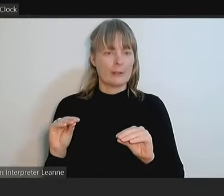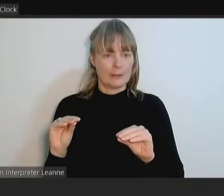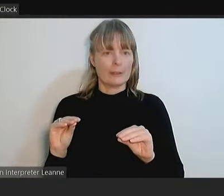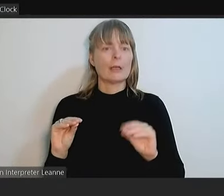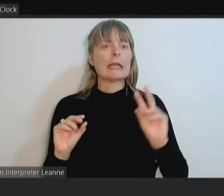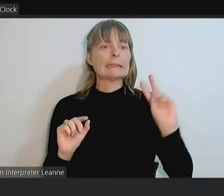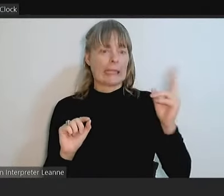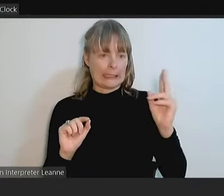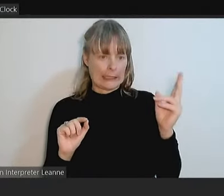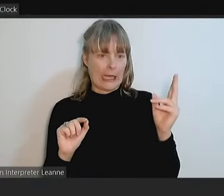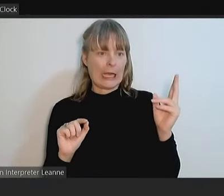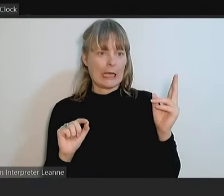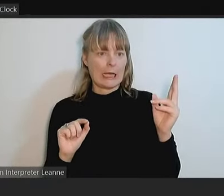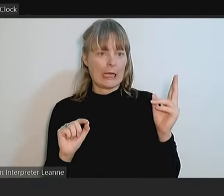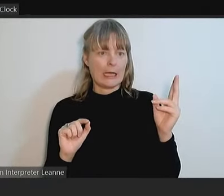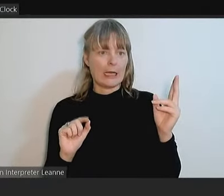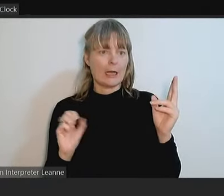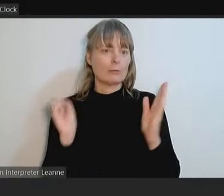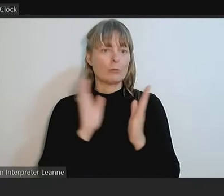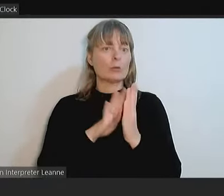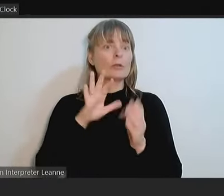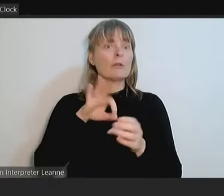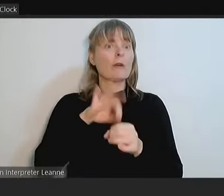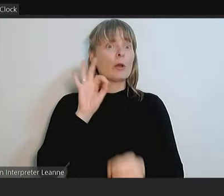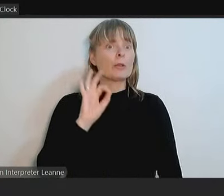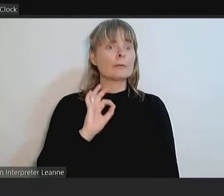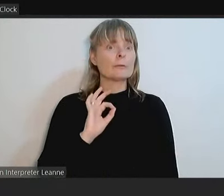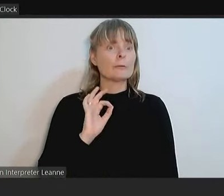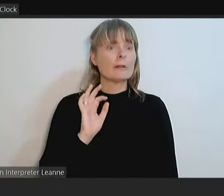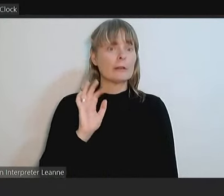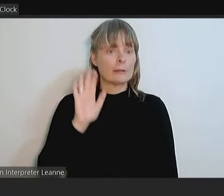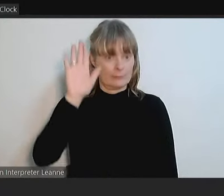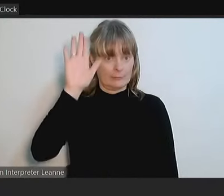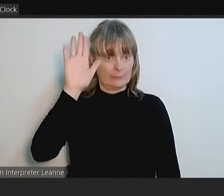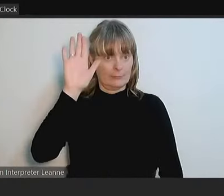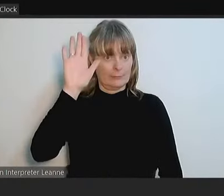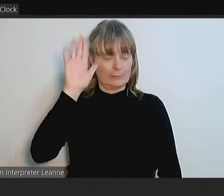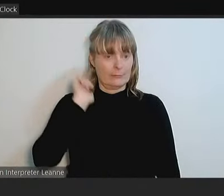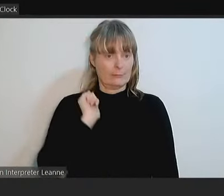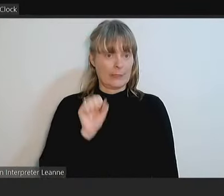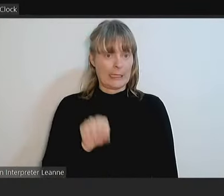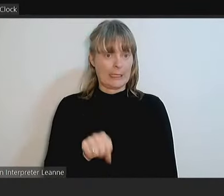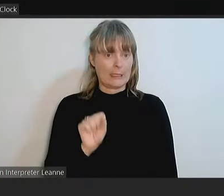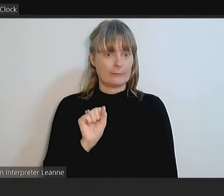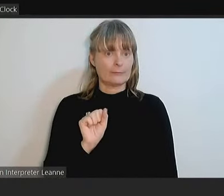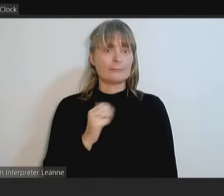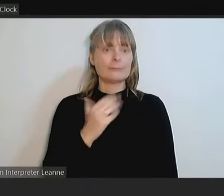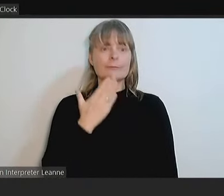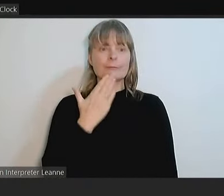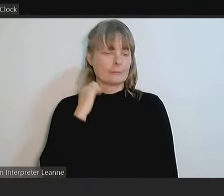seconder. I'll put that to vote. All those in favour? Thank you.